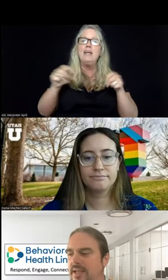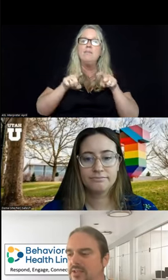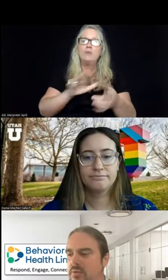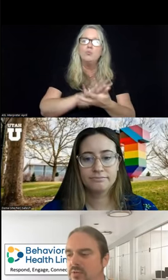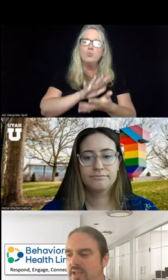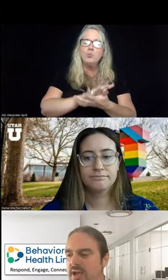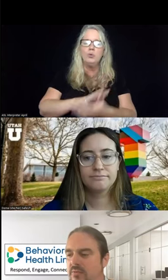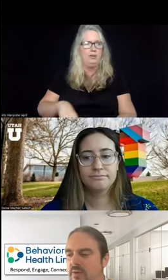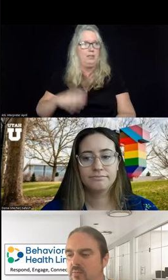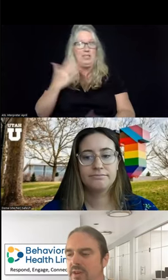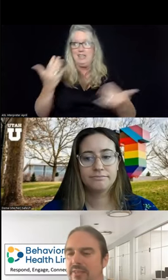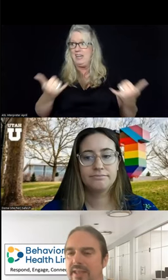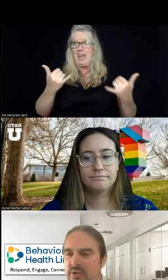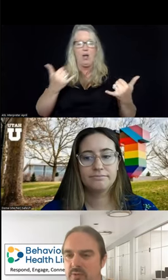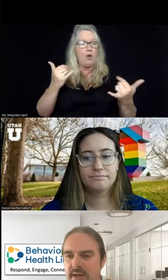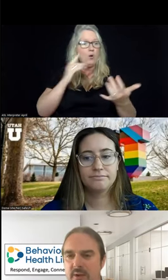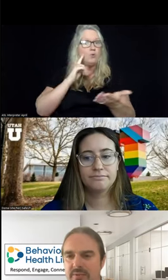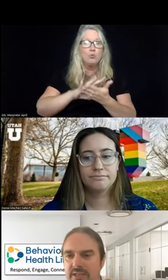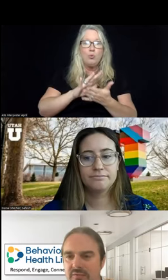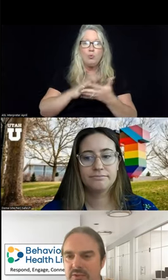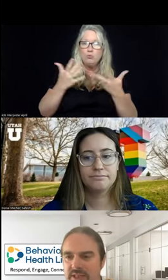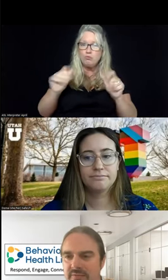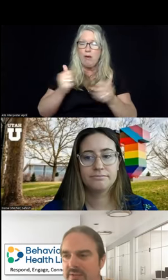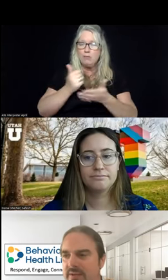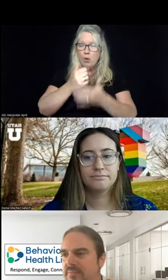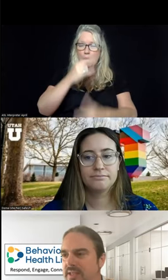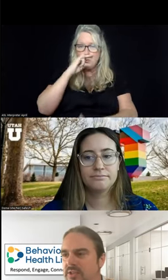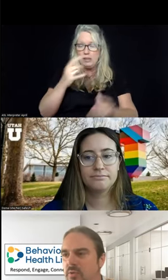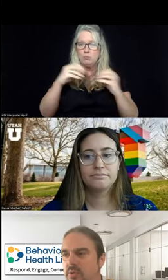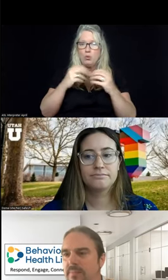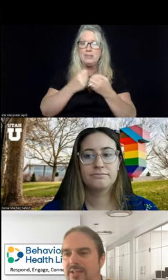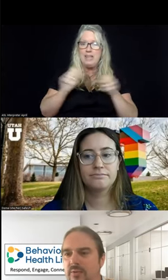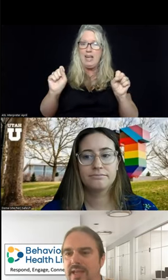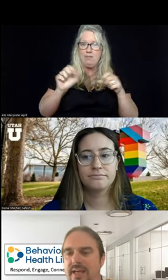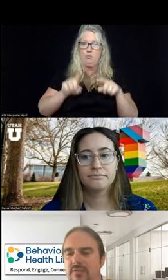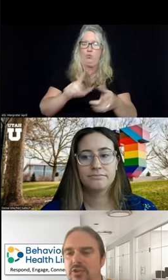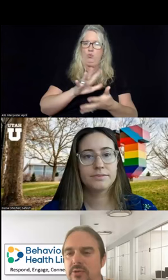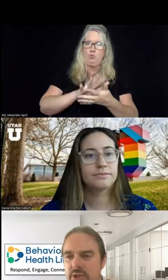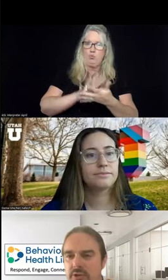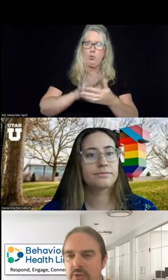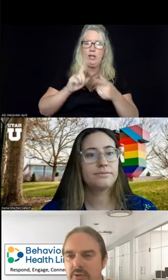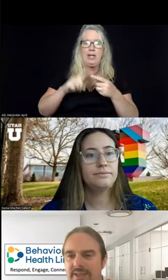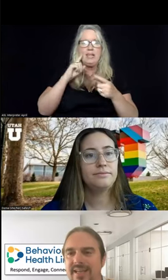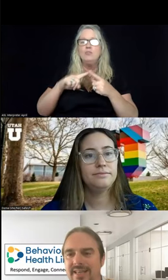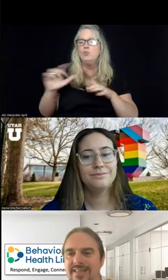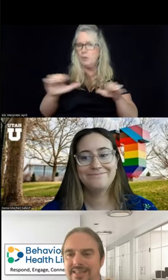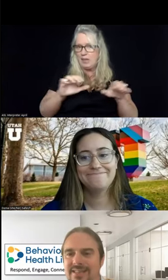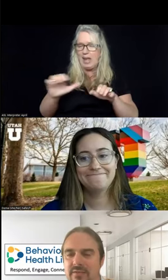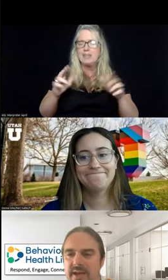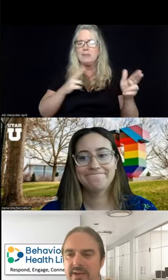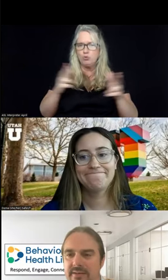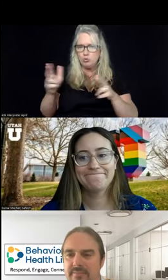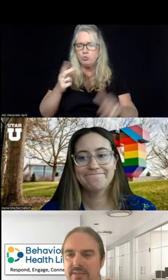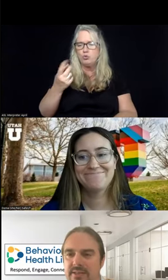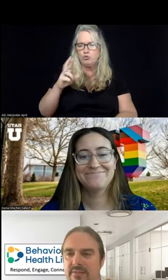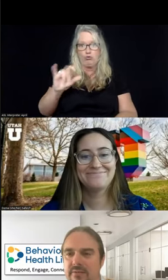at schools now where one of the things they're trying to help kids feel safe at school is by doing active shooter drills. This is